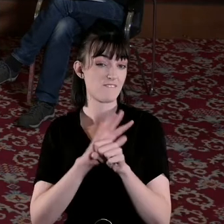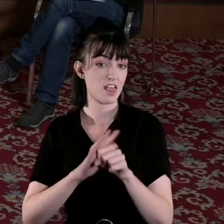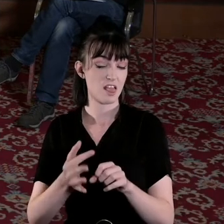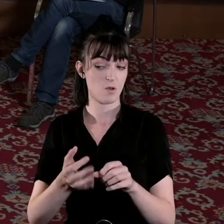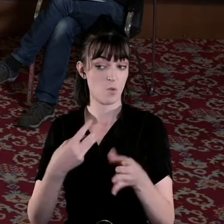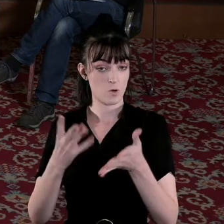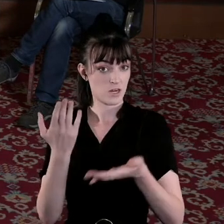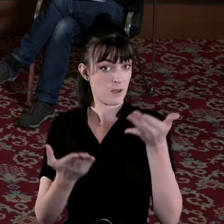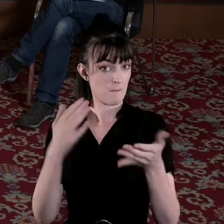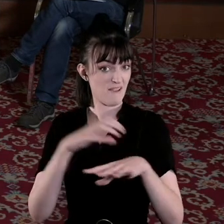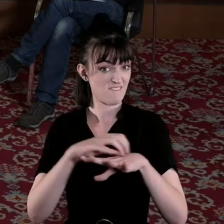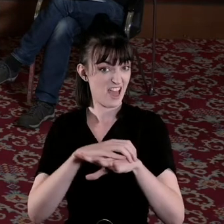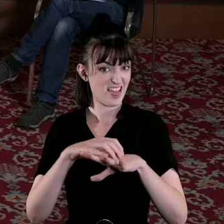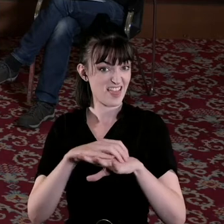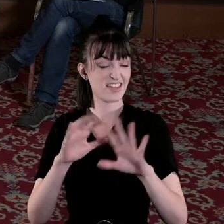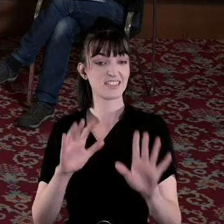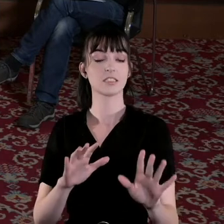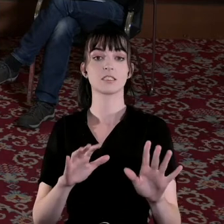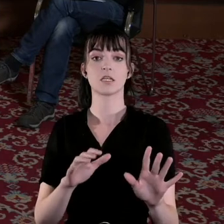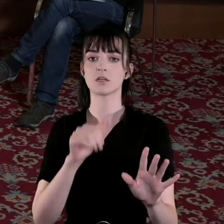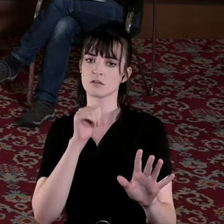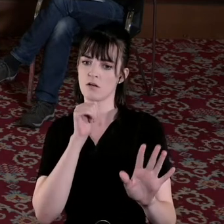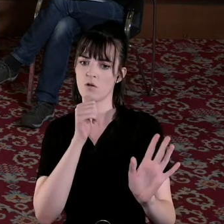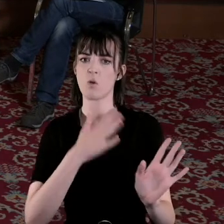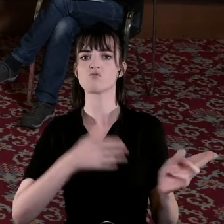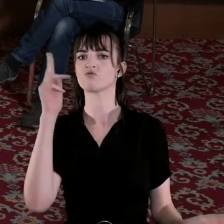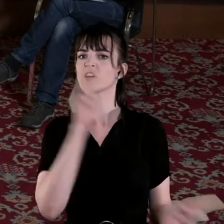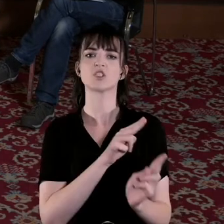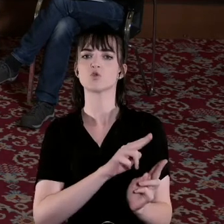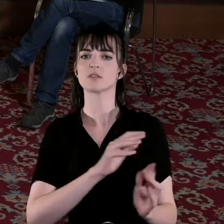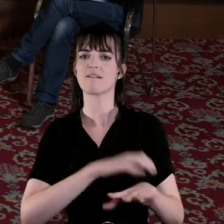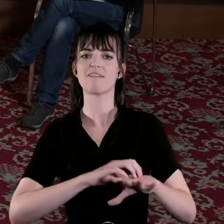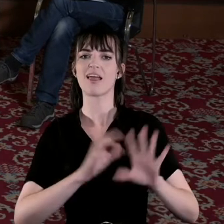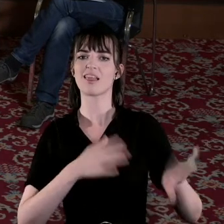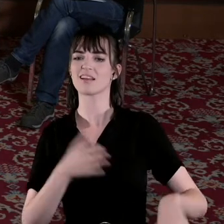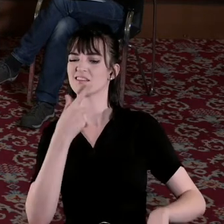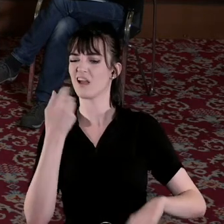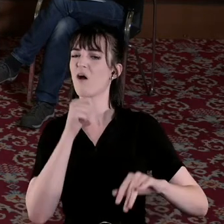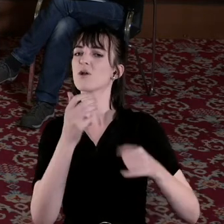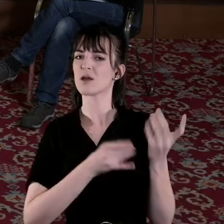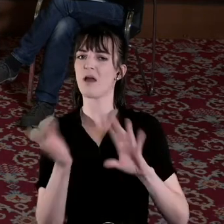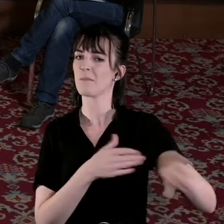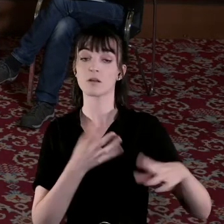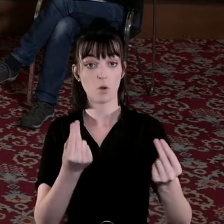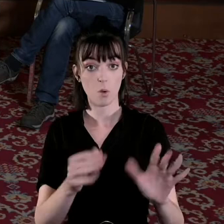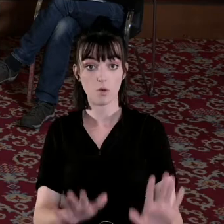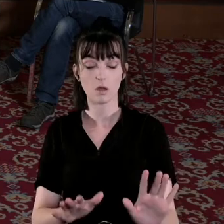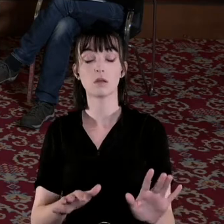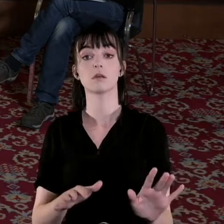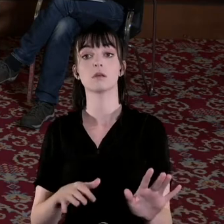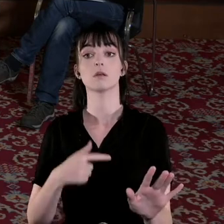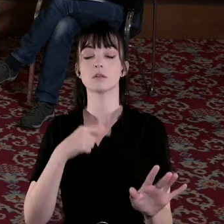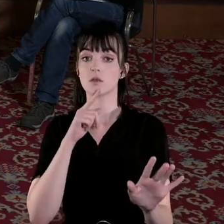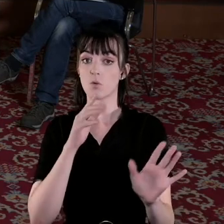to suggest you're minimising it I mean one of the things I'm struck by is how the relatively small scale of